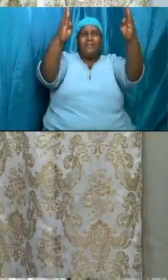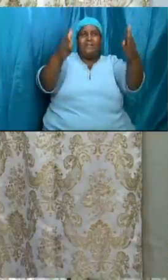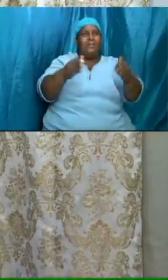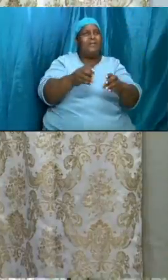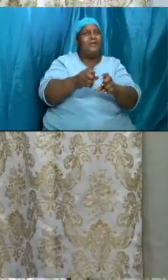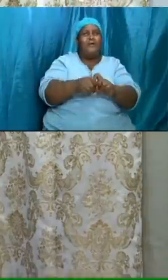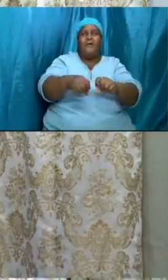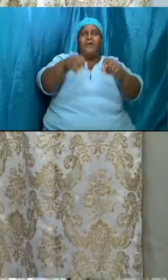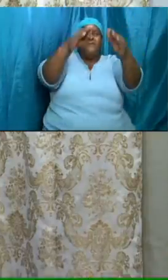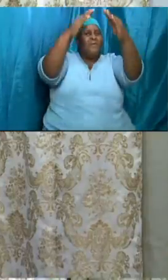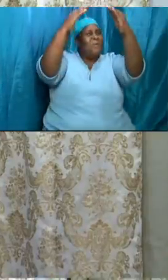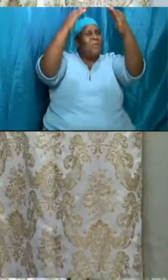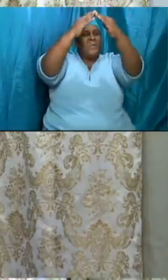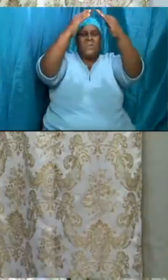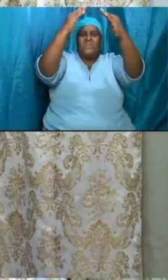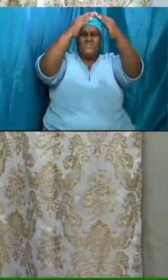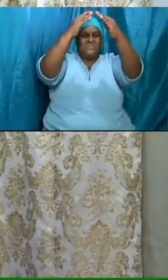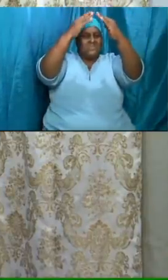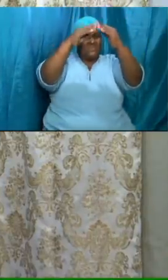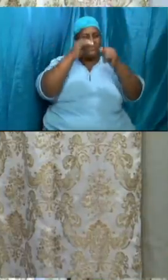i don't know how